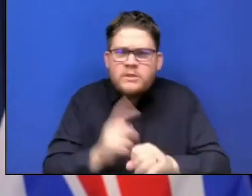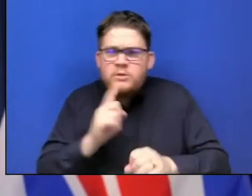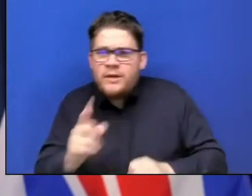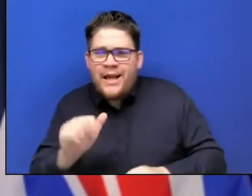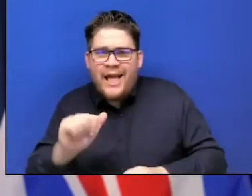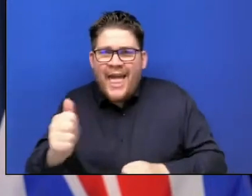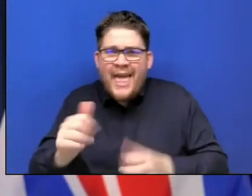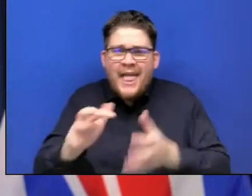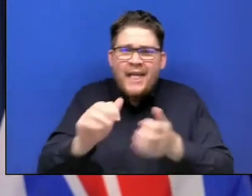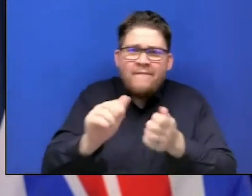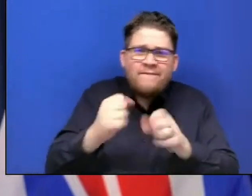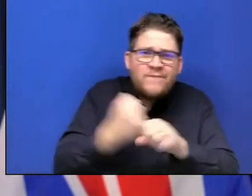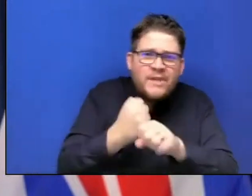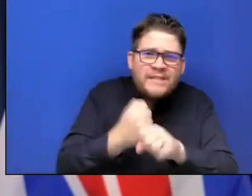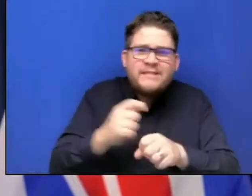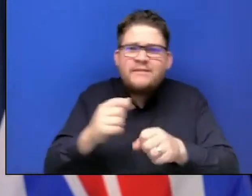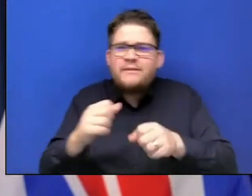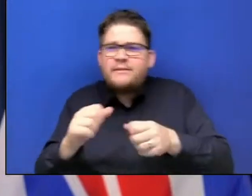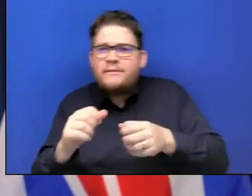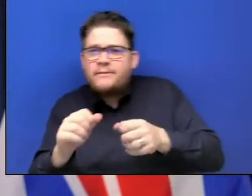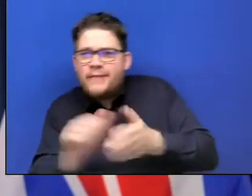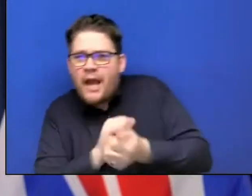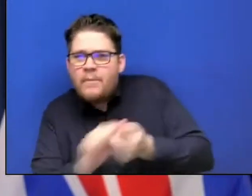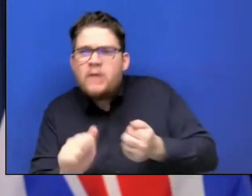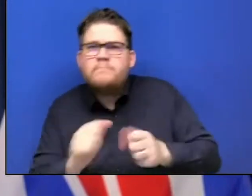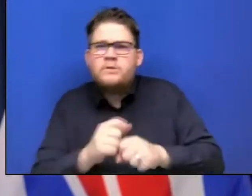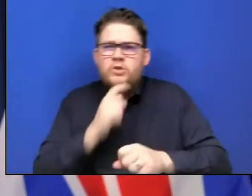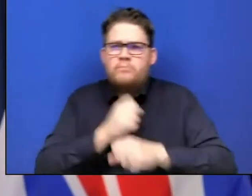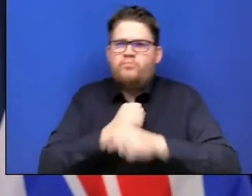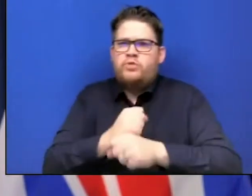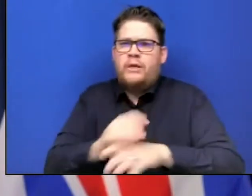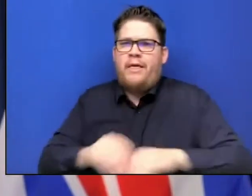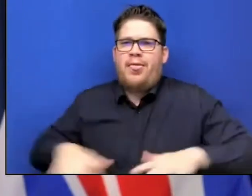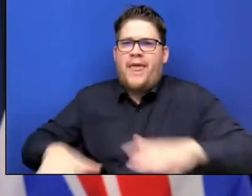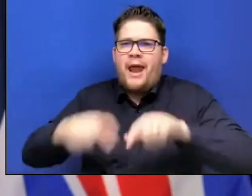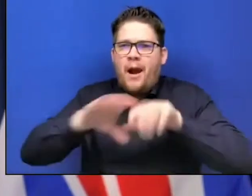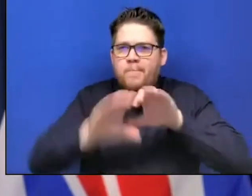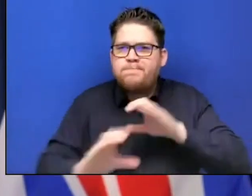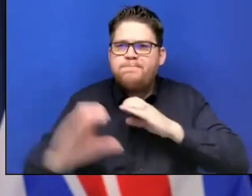in terms of protecting a pipeline. Jody, do you have a follow-up?